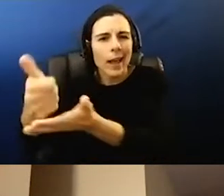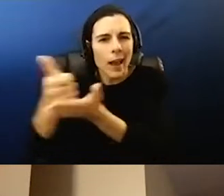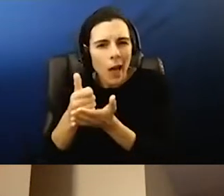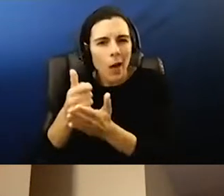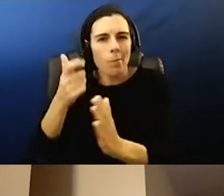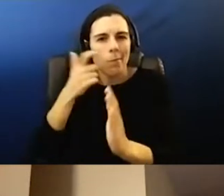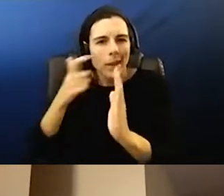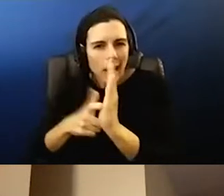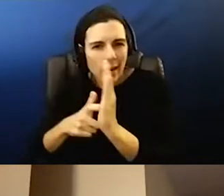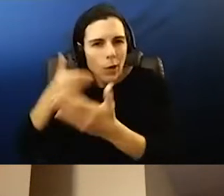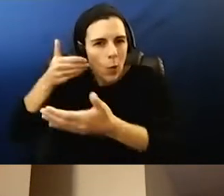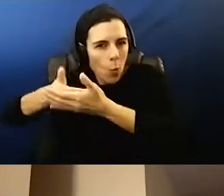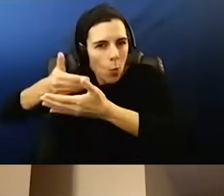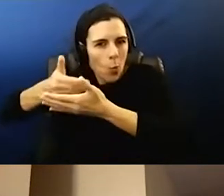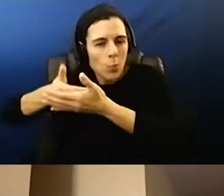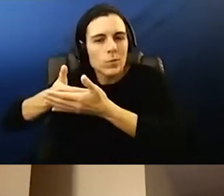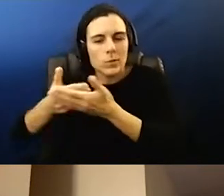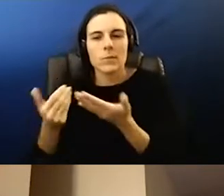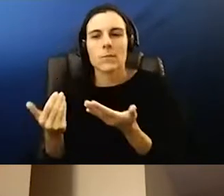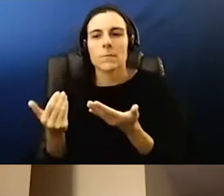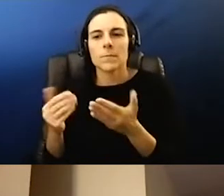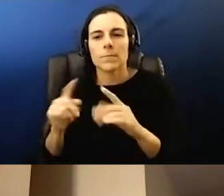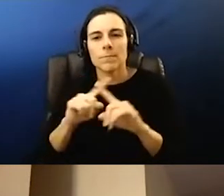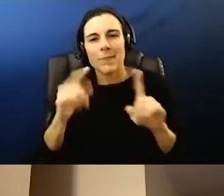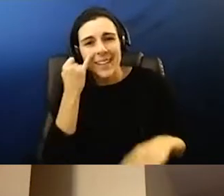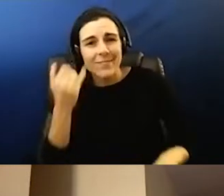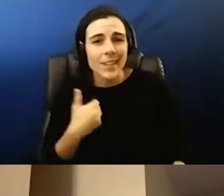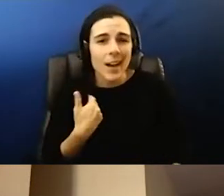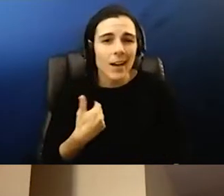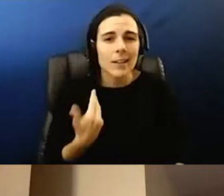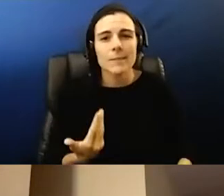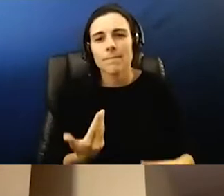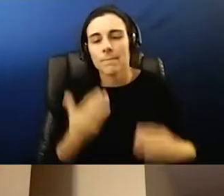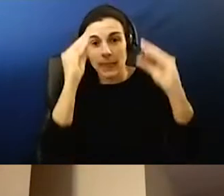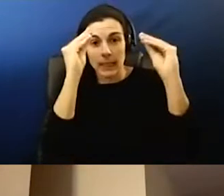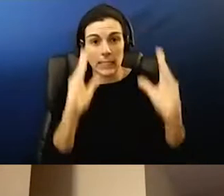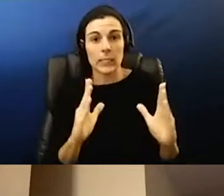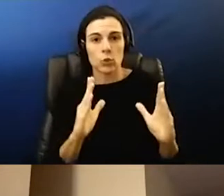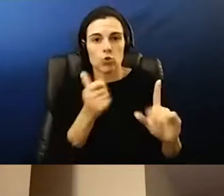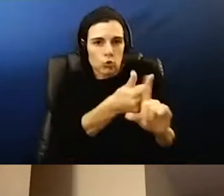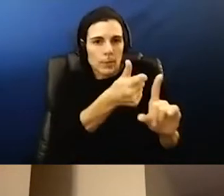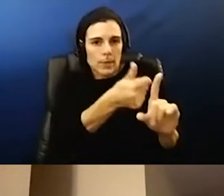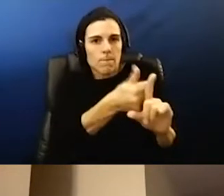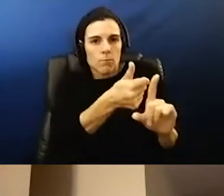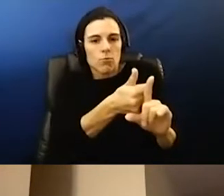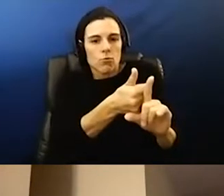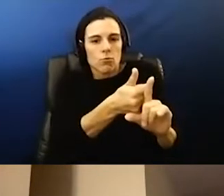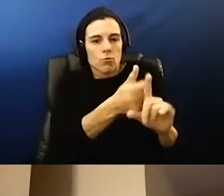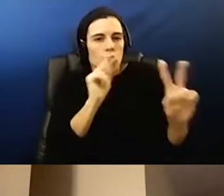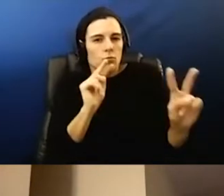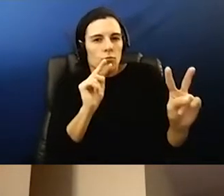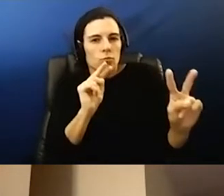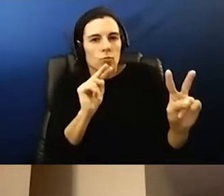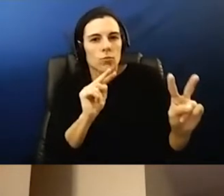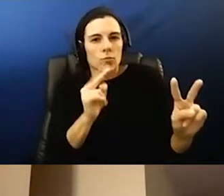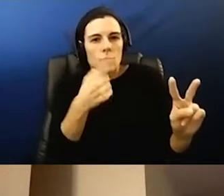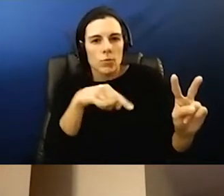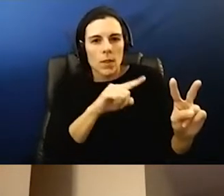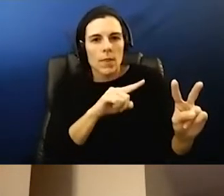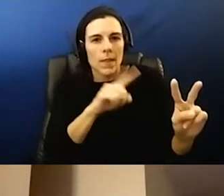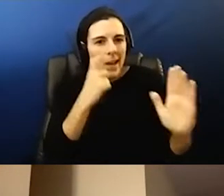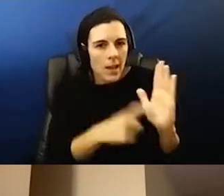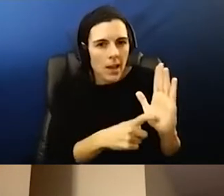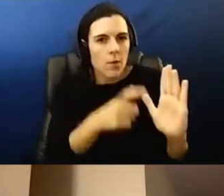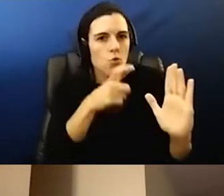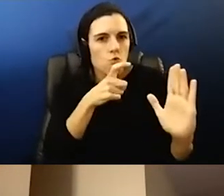their own close contacts. But when they're young, the teacher is the one who's supervising, and thus they're the ones who identify